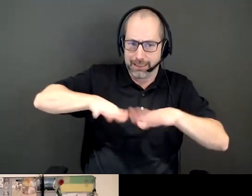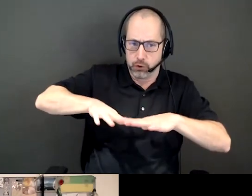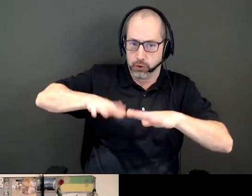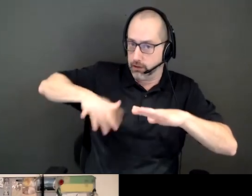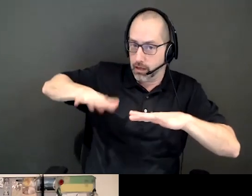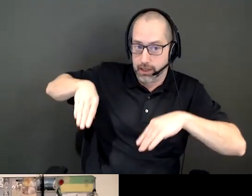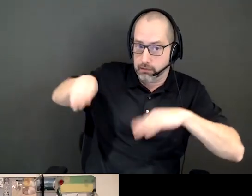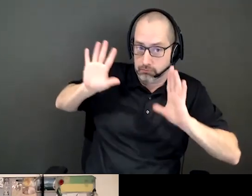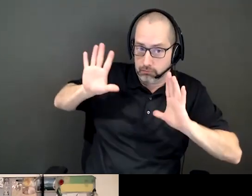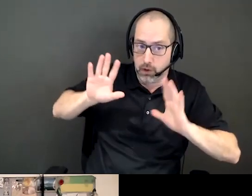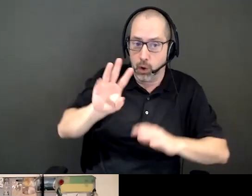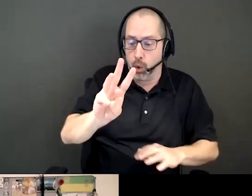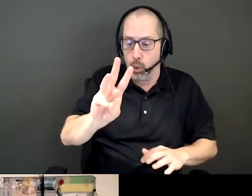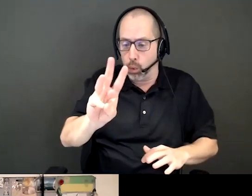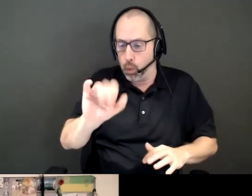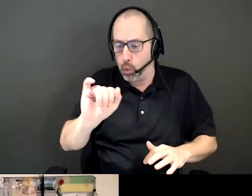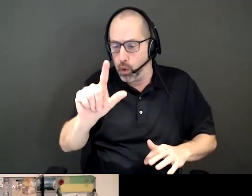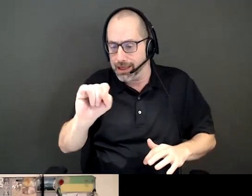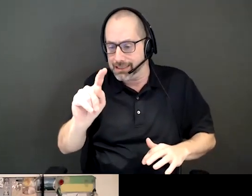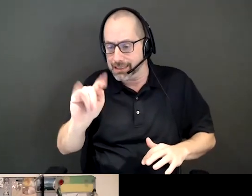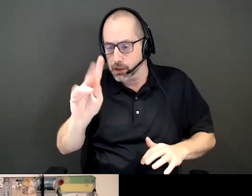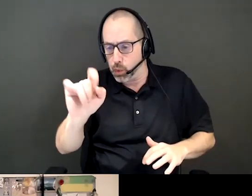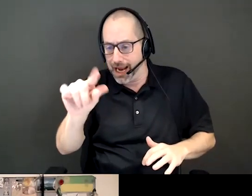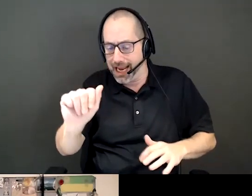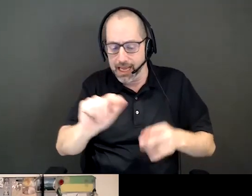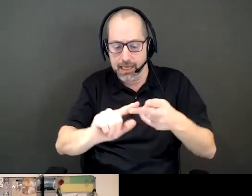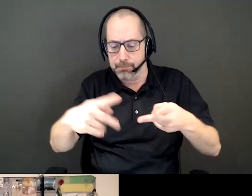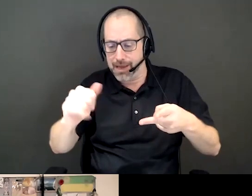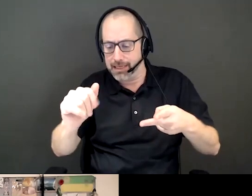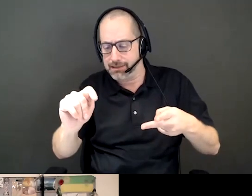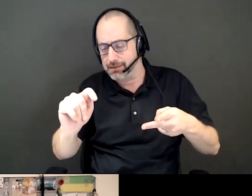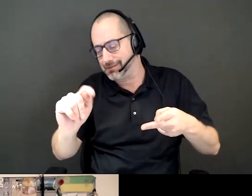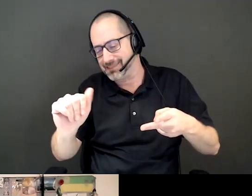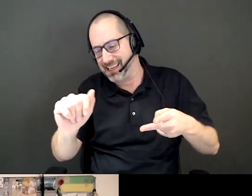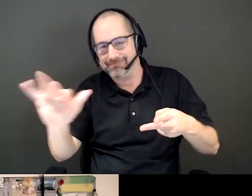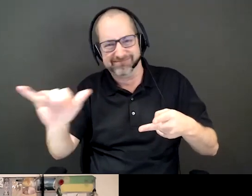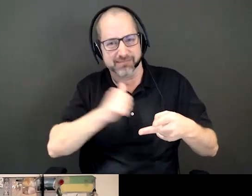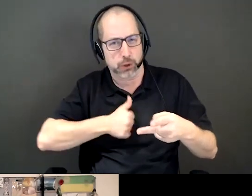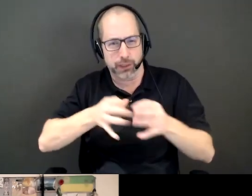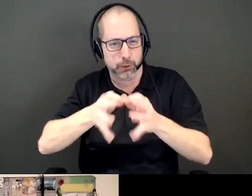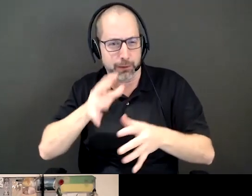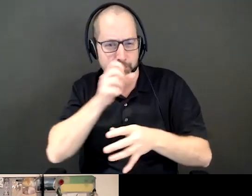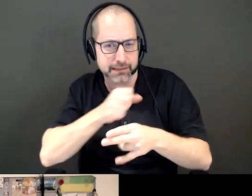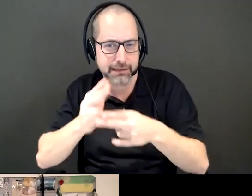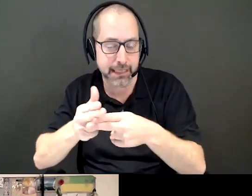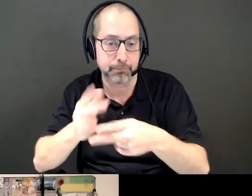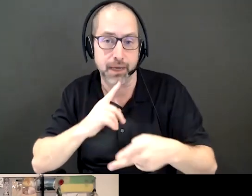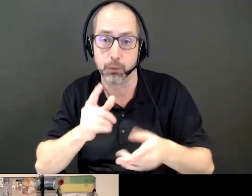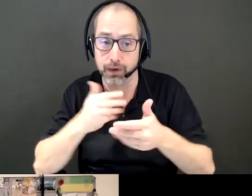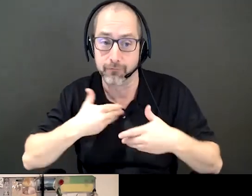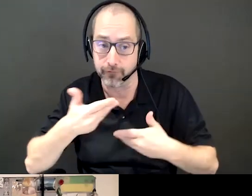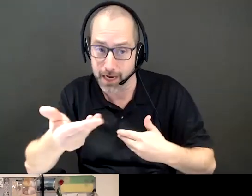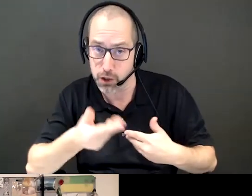of the Willistiquay and Passamaquoddy people and would invite you all to take a moment to acknowledge the territory